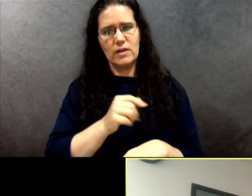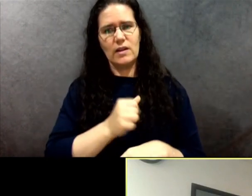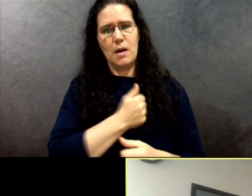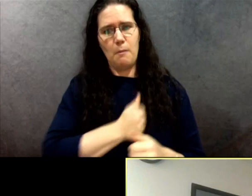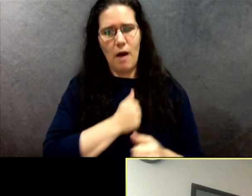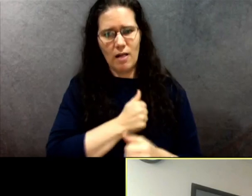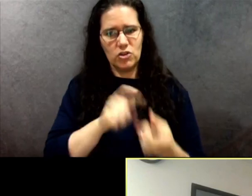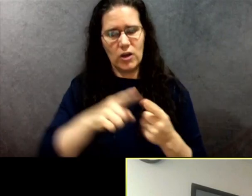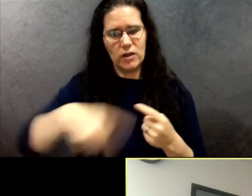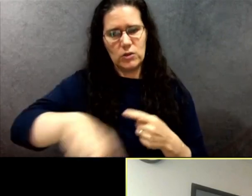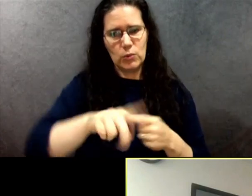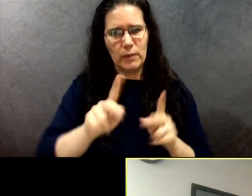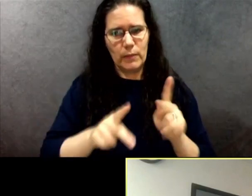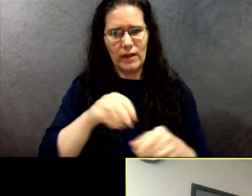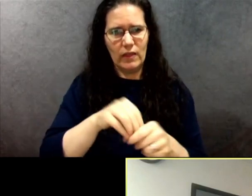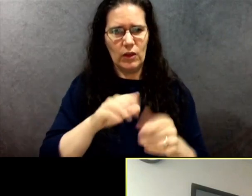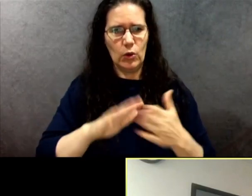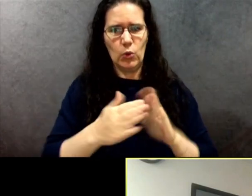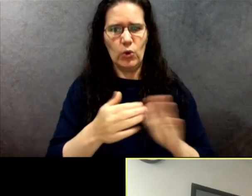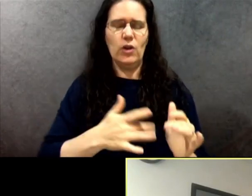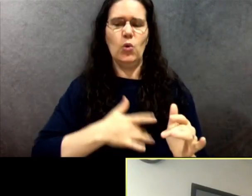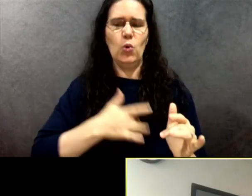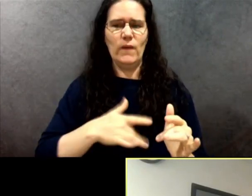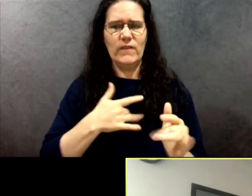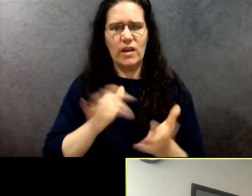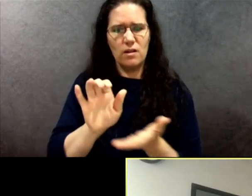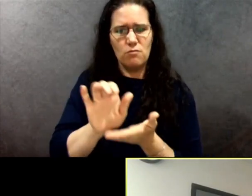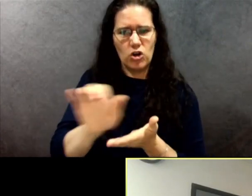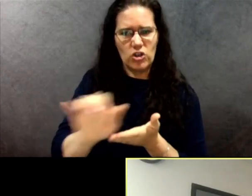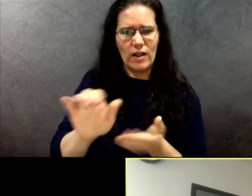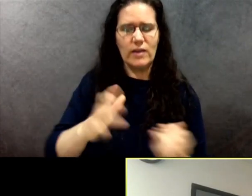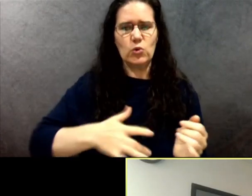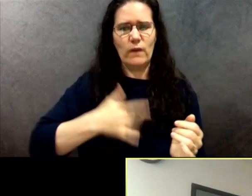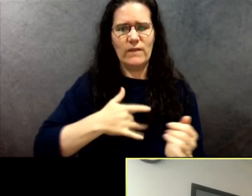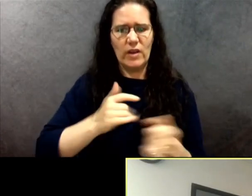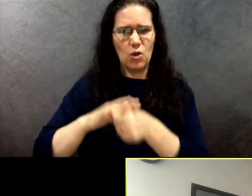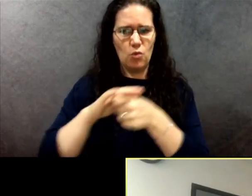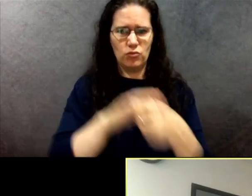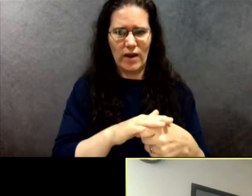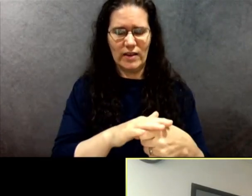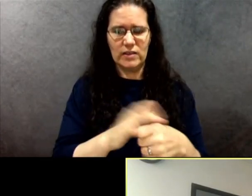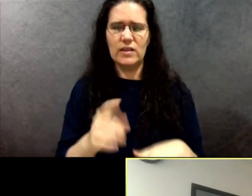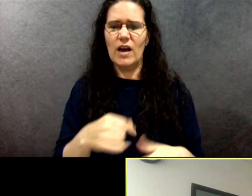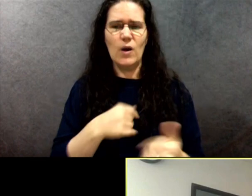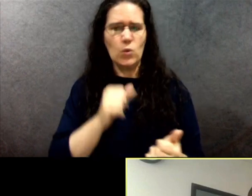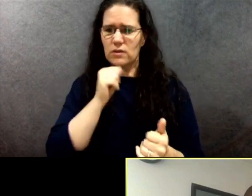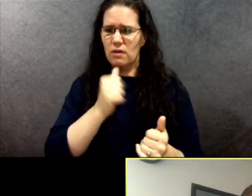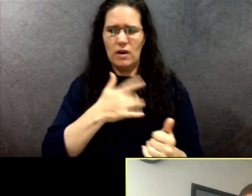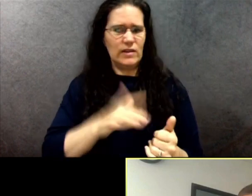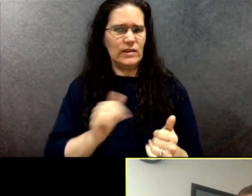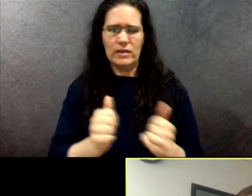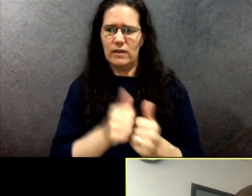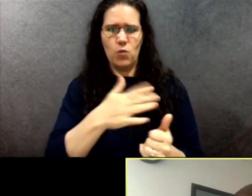marginalized and oppressed. I was insensitive in my commentary, and I take full responsibility for this.